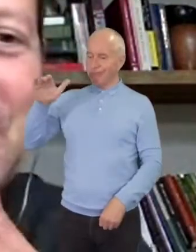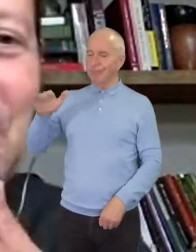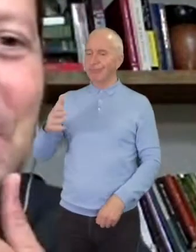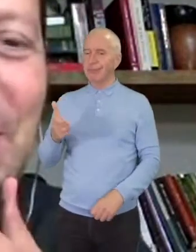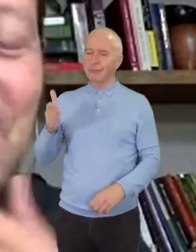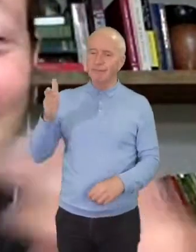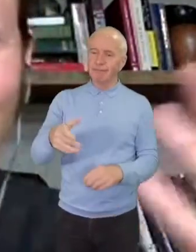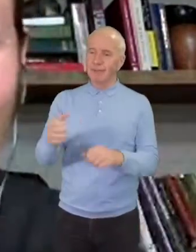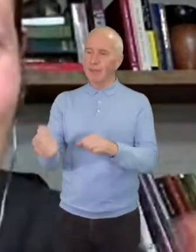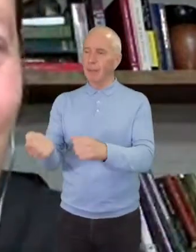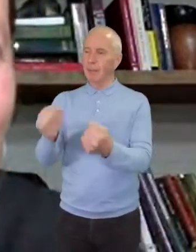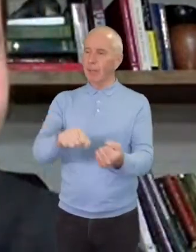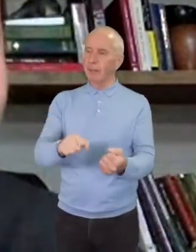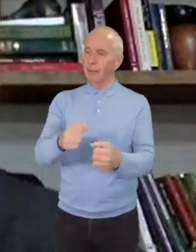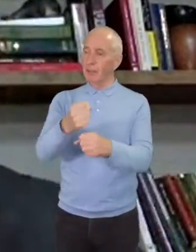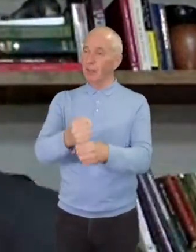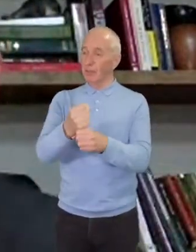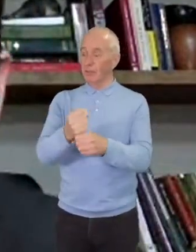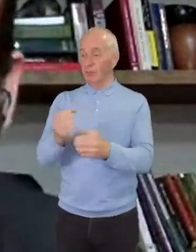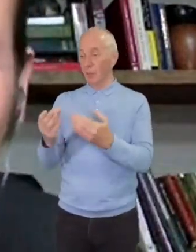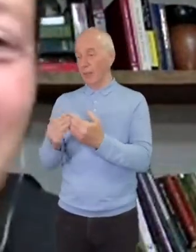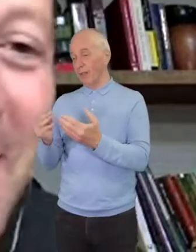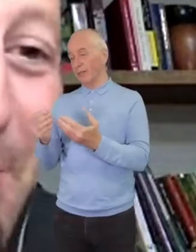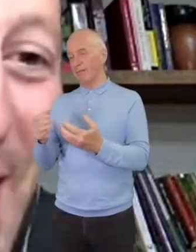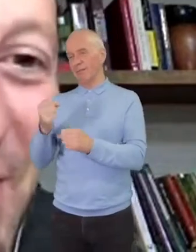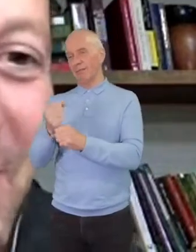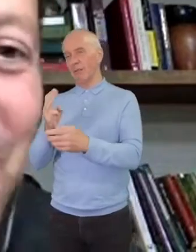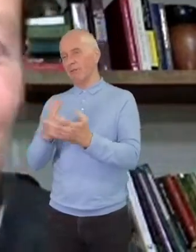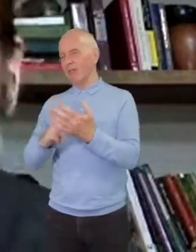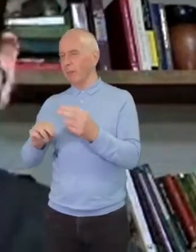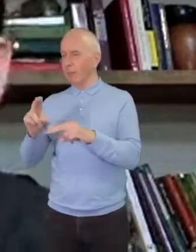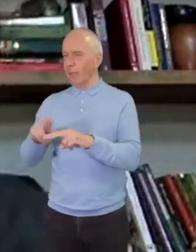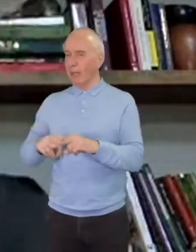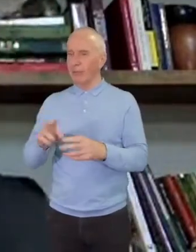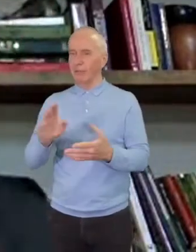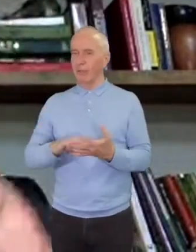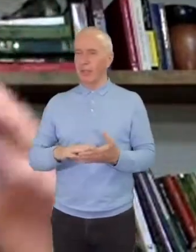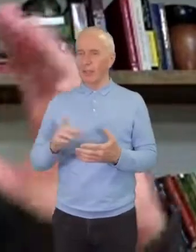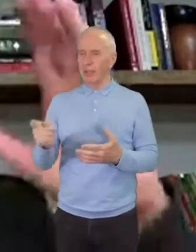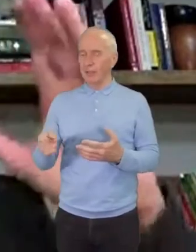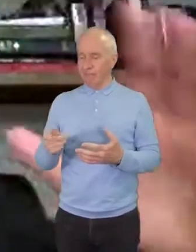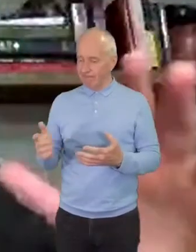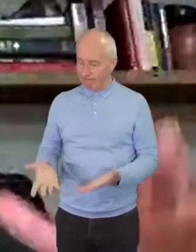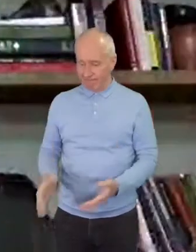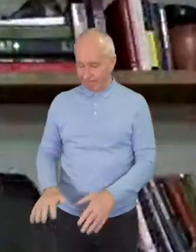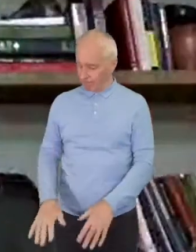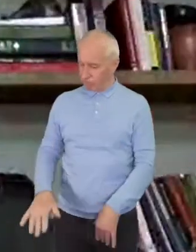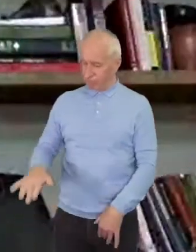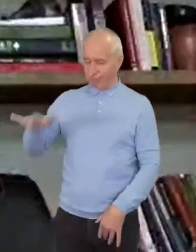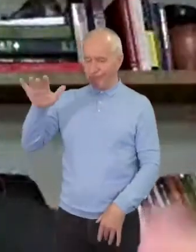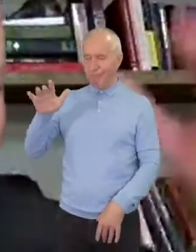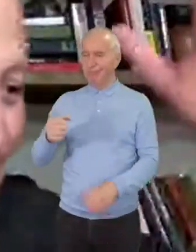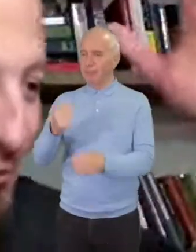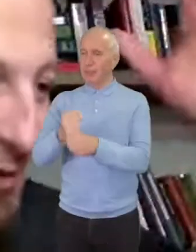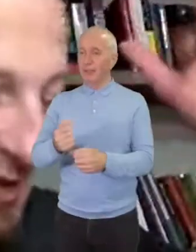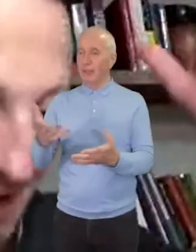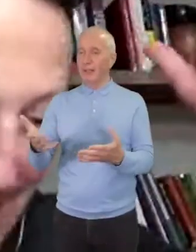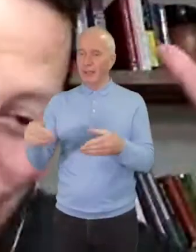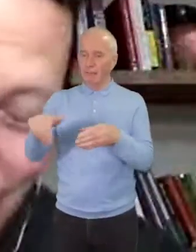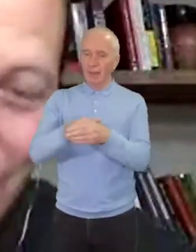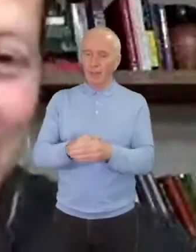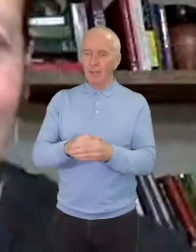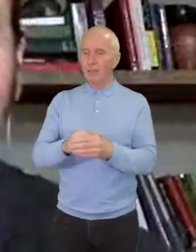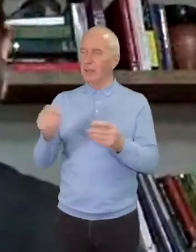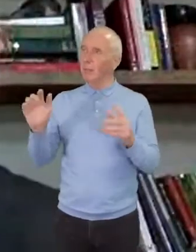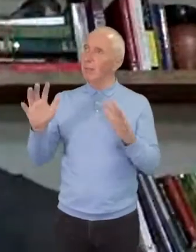church. Some of my grandparents, I grew up really in the Methodist church. And then I got involved in the Pentecostal movement.